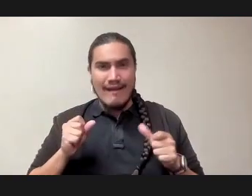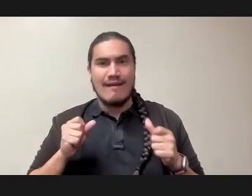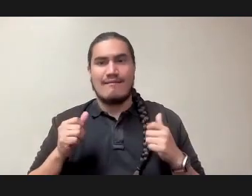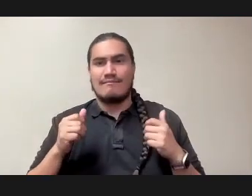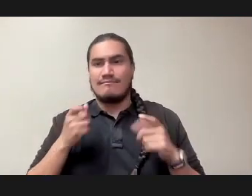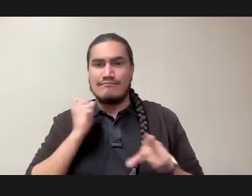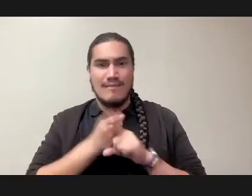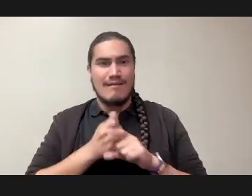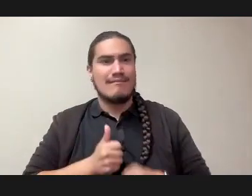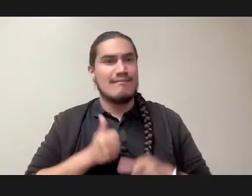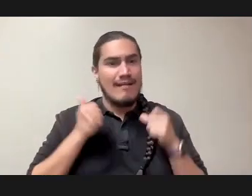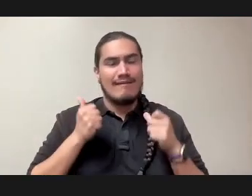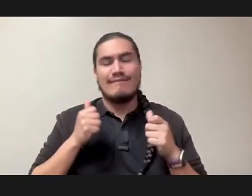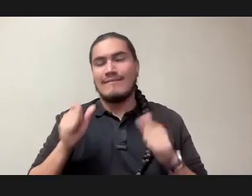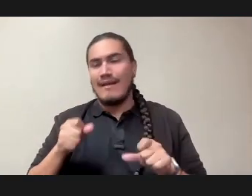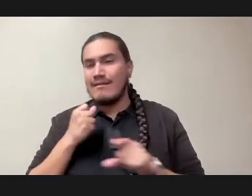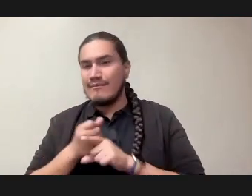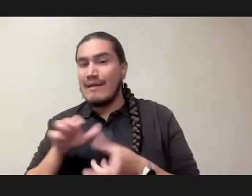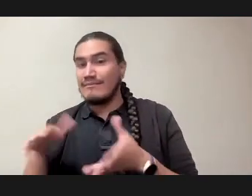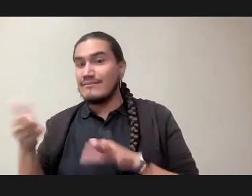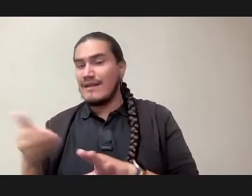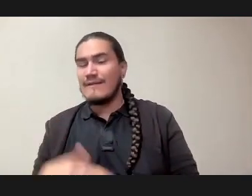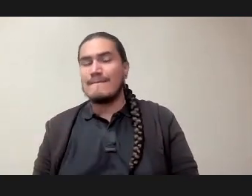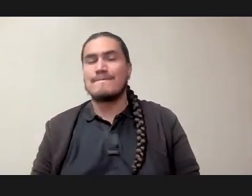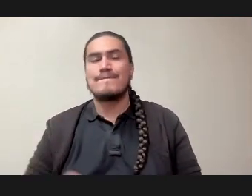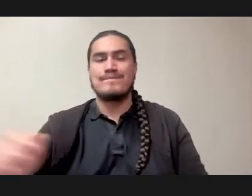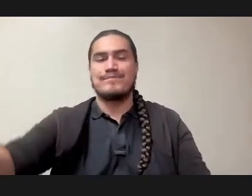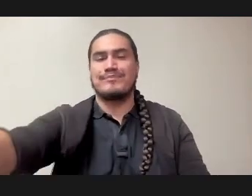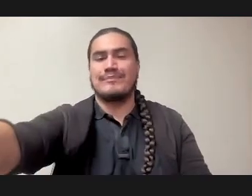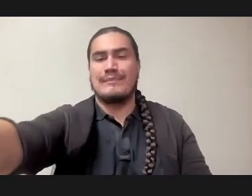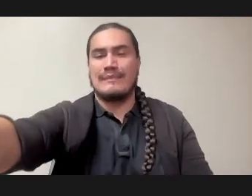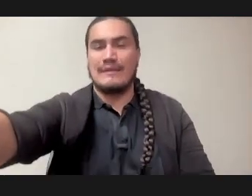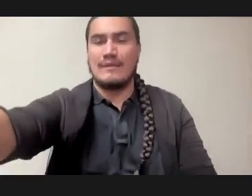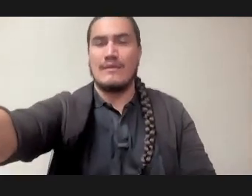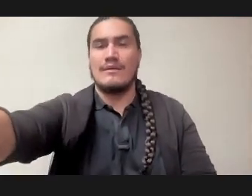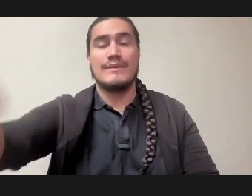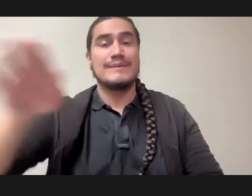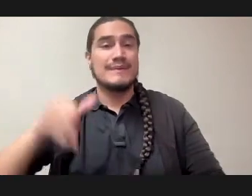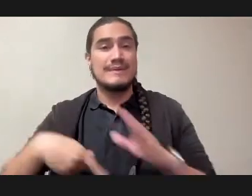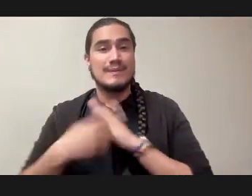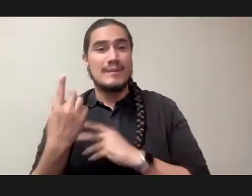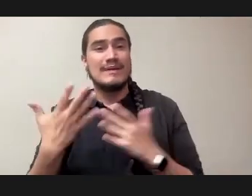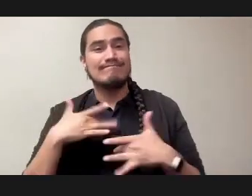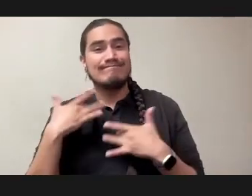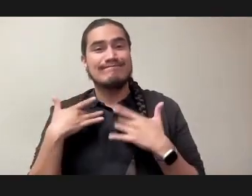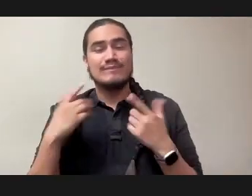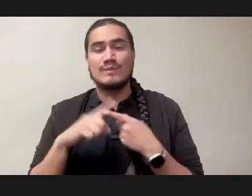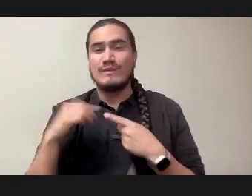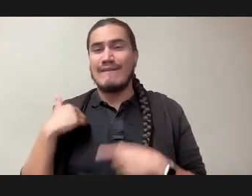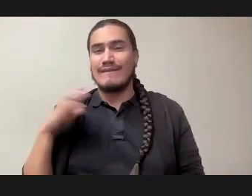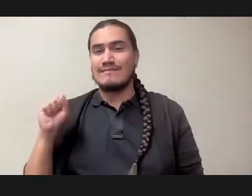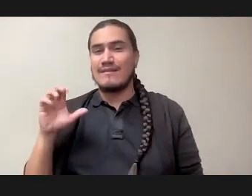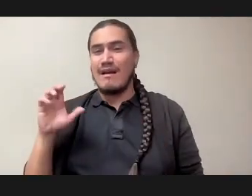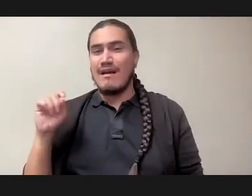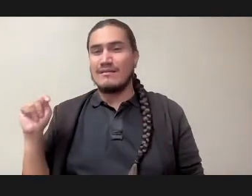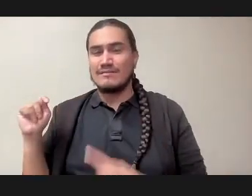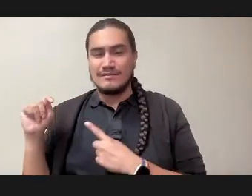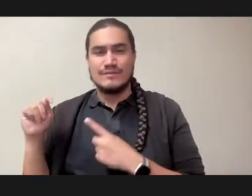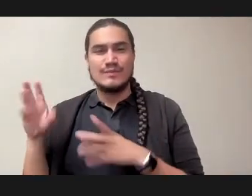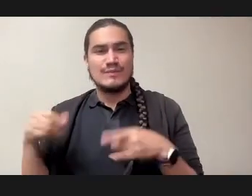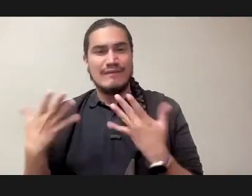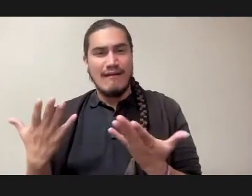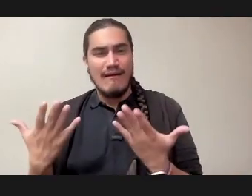So in this moment, I'm honored to have Scott, Kyle, and Elizabeth with us to give us some of the grounding for